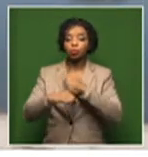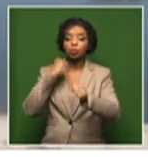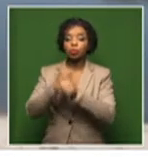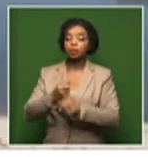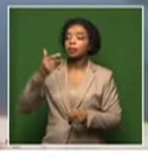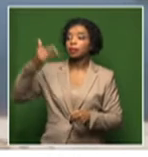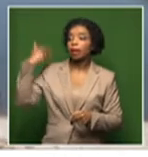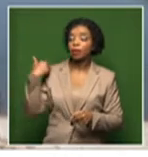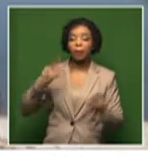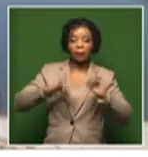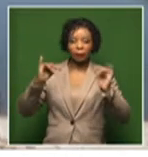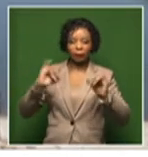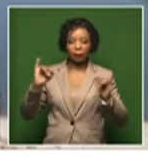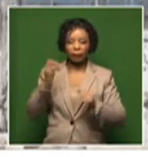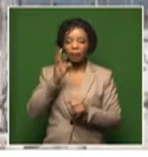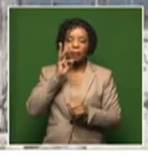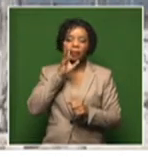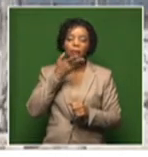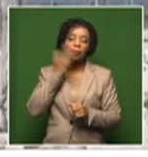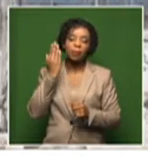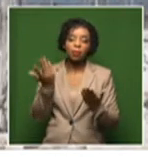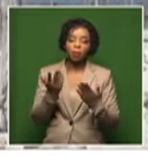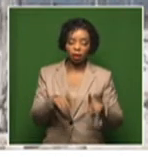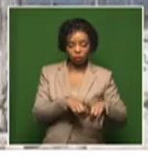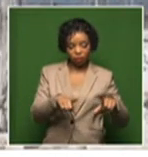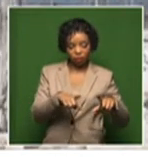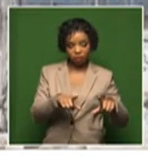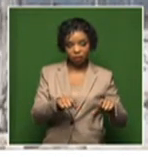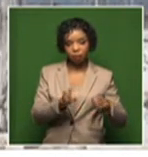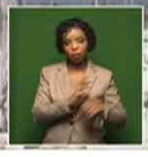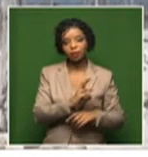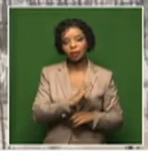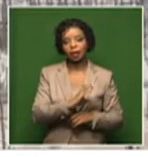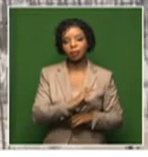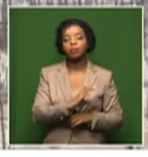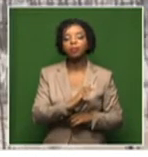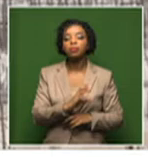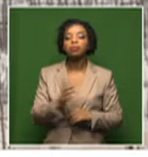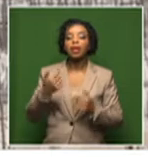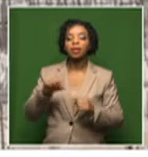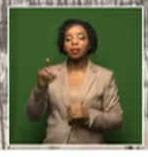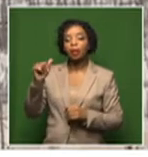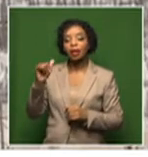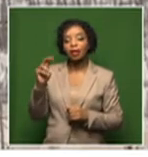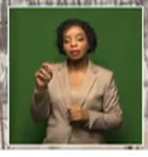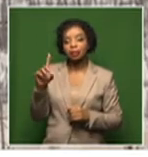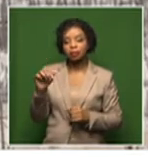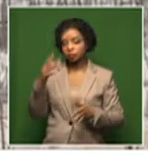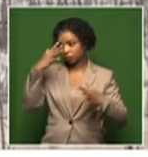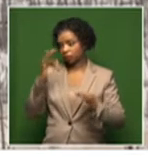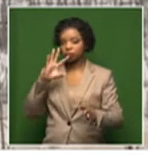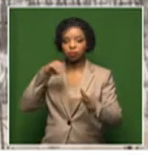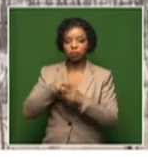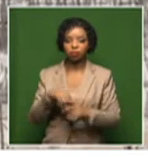drought in the Western Cape, that Ayaka Meletafa decided to take action. She joined Project 90